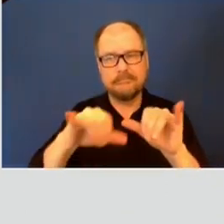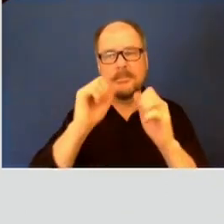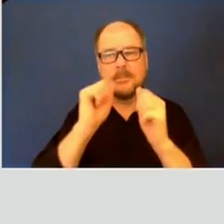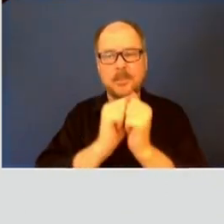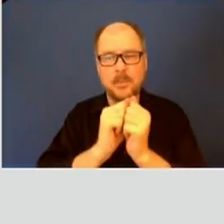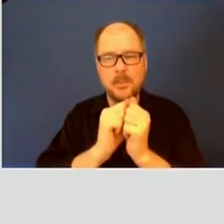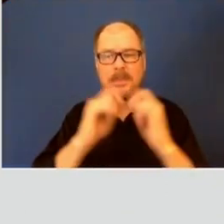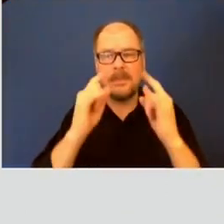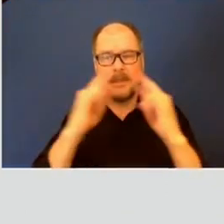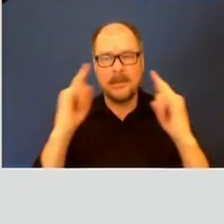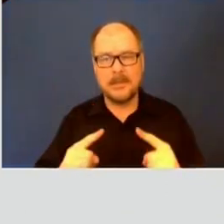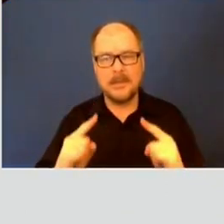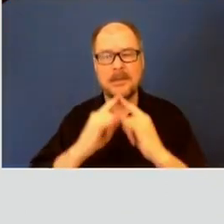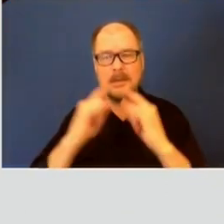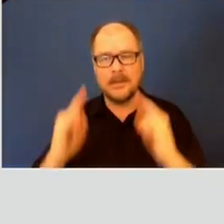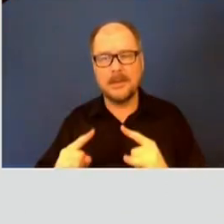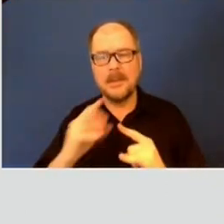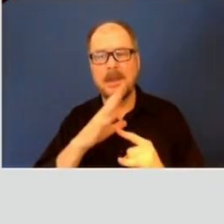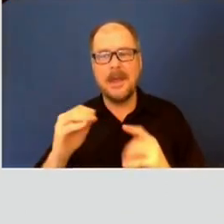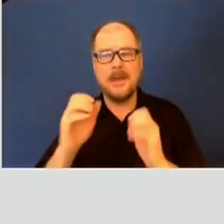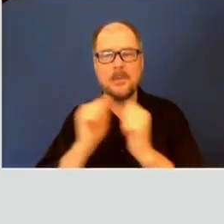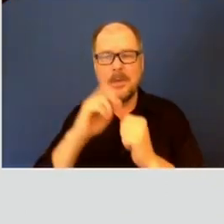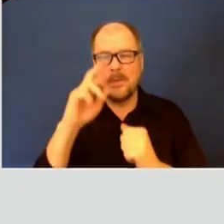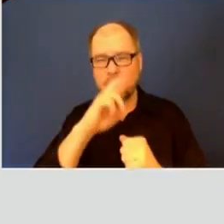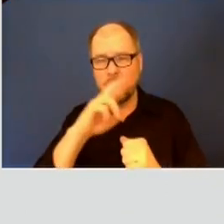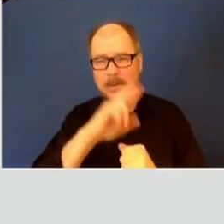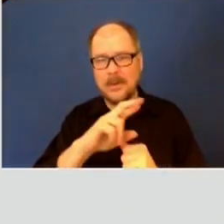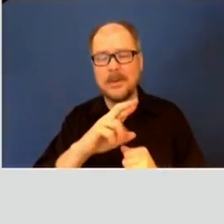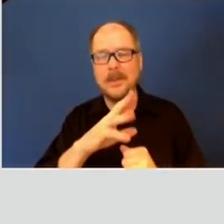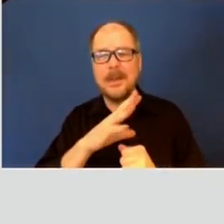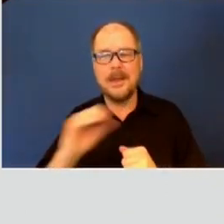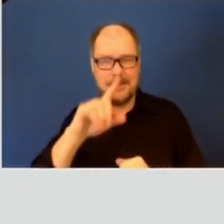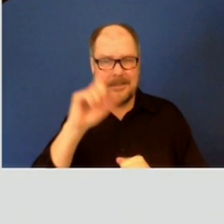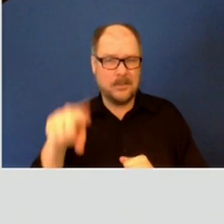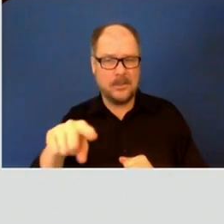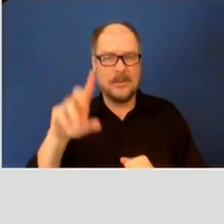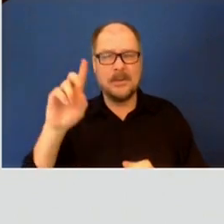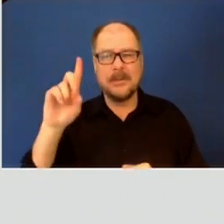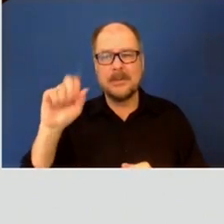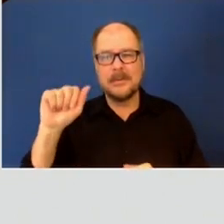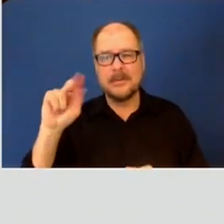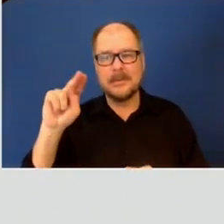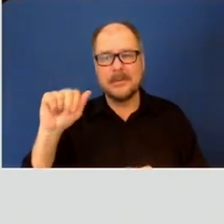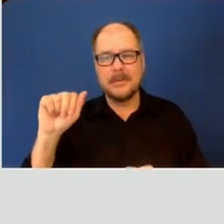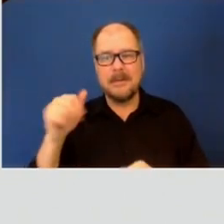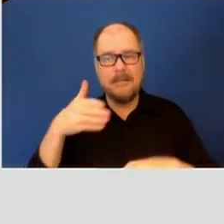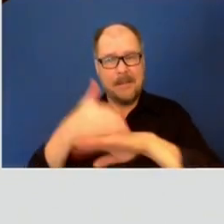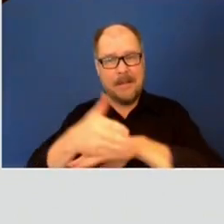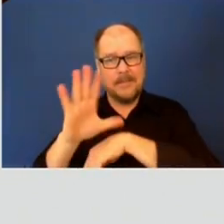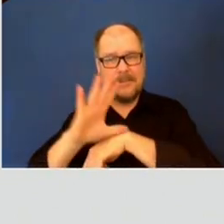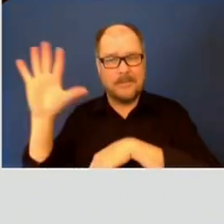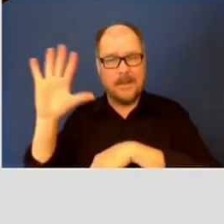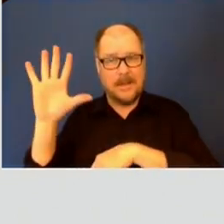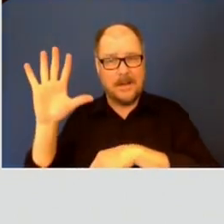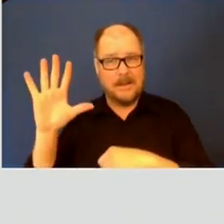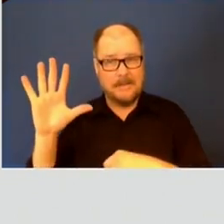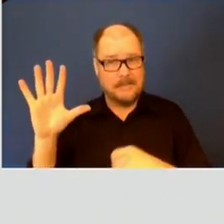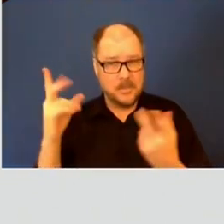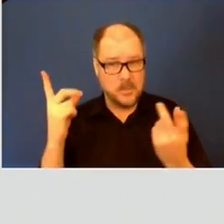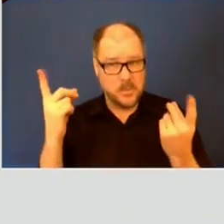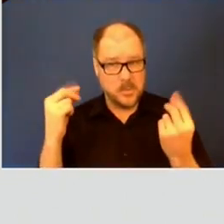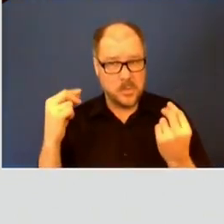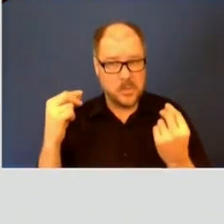infestation? And a question for Dina is, what happens after 5 p.m.? Is there going to be any